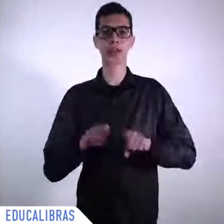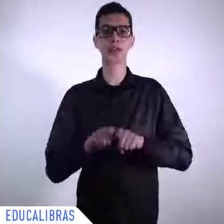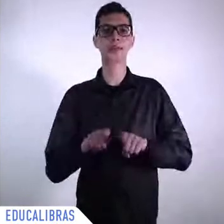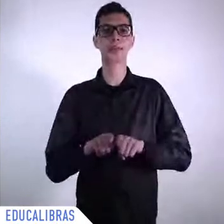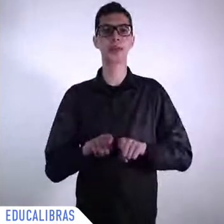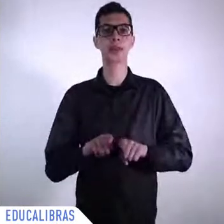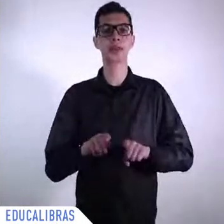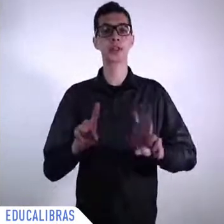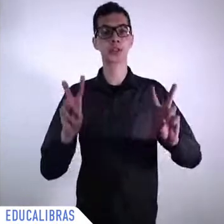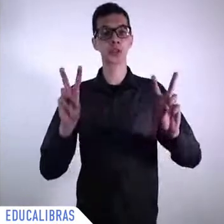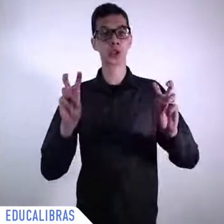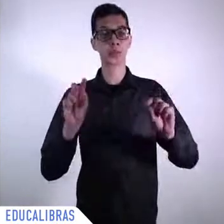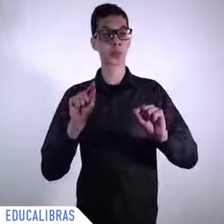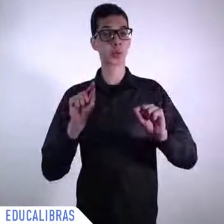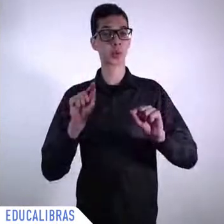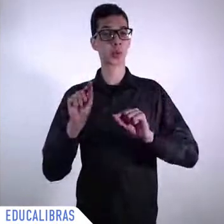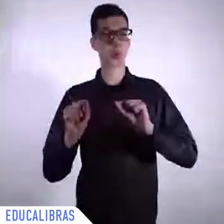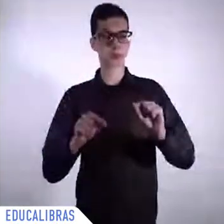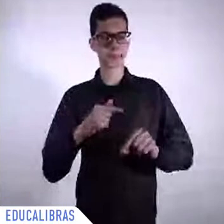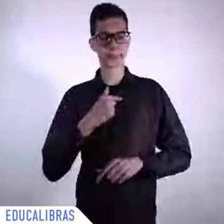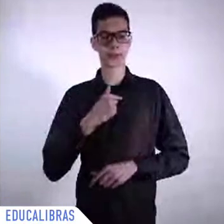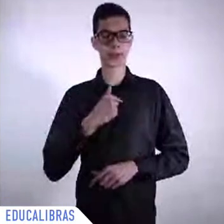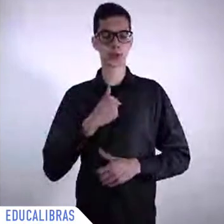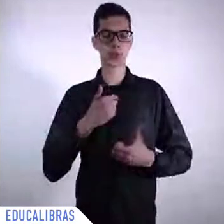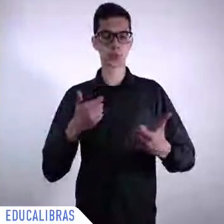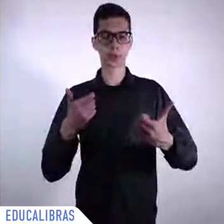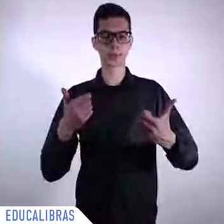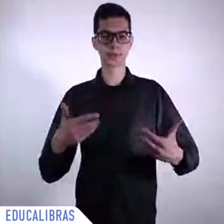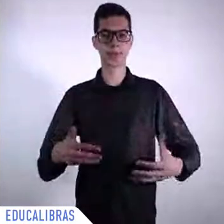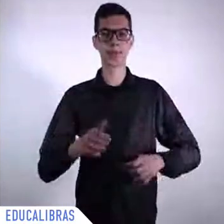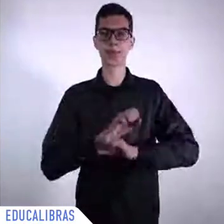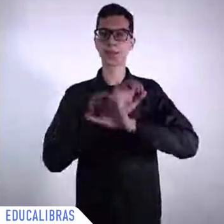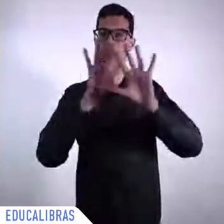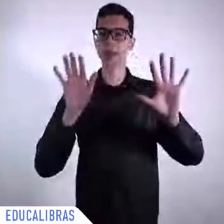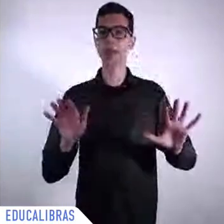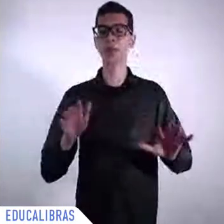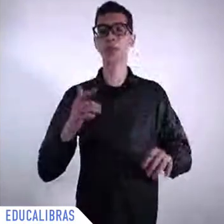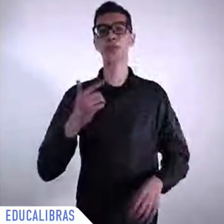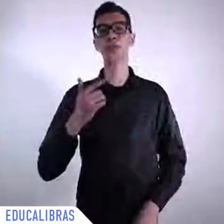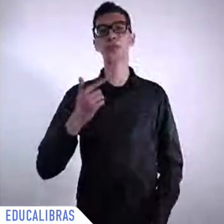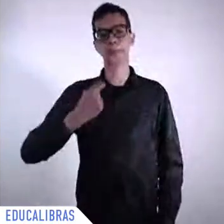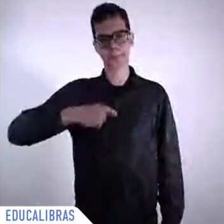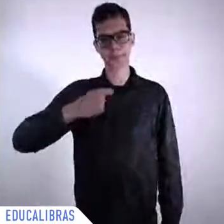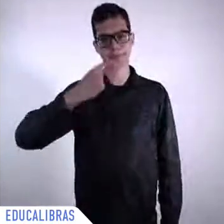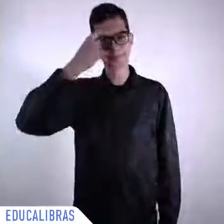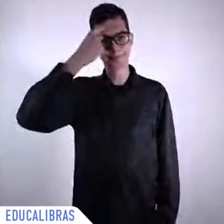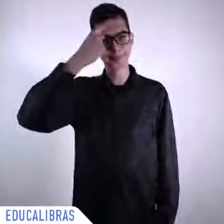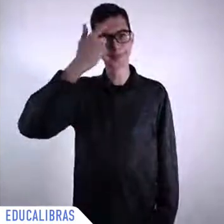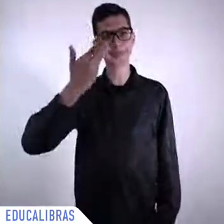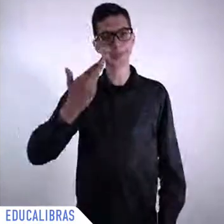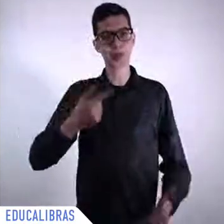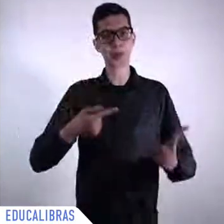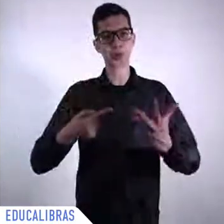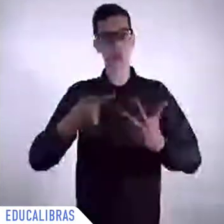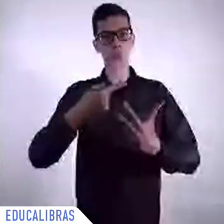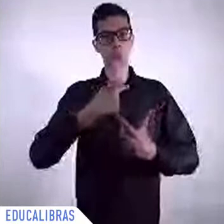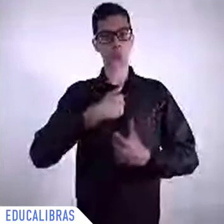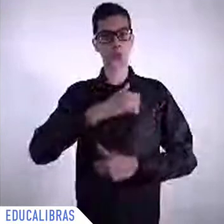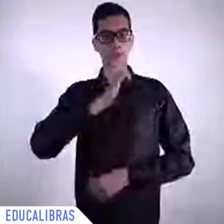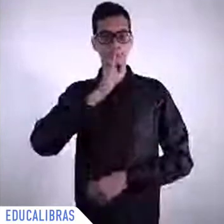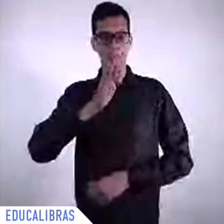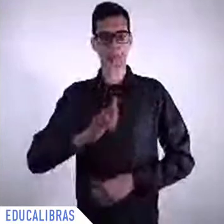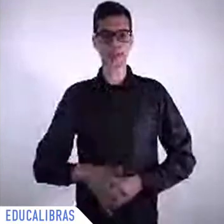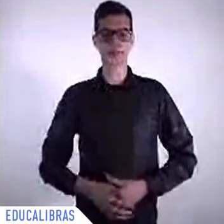into account. So I see, in a way, I see these positive movements. And in geopolitics also, I see positive movements.